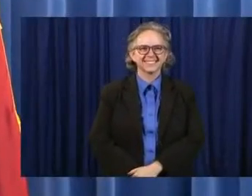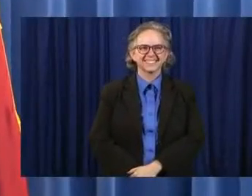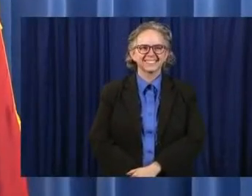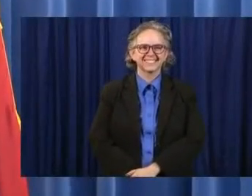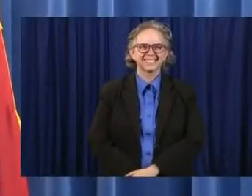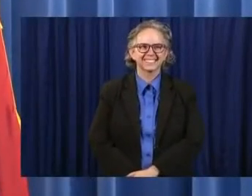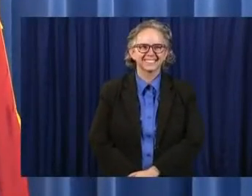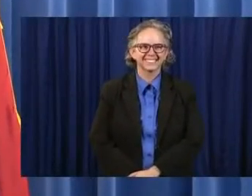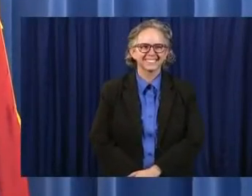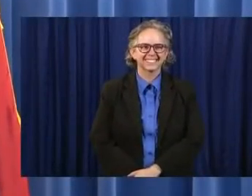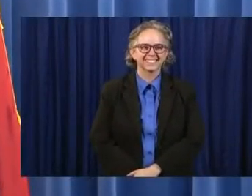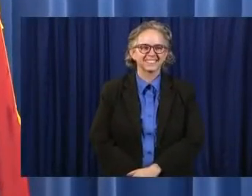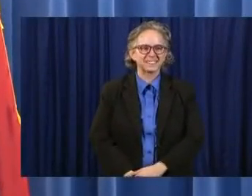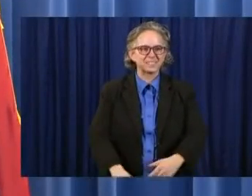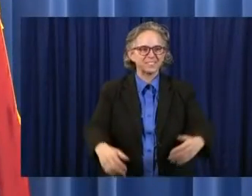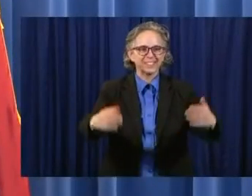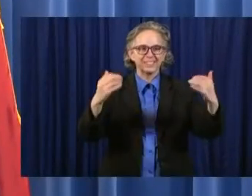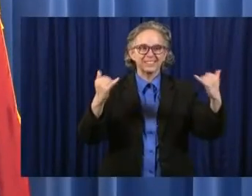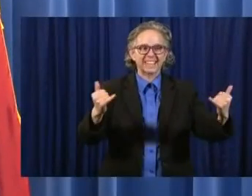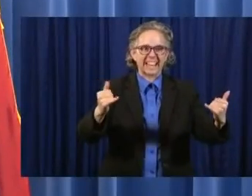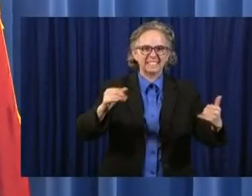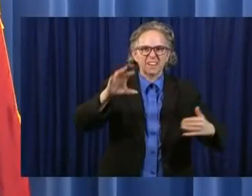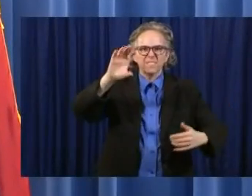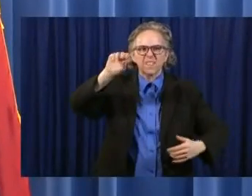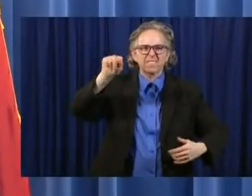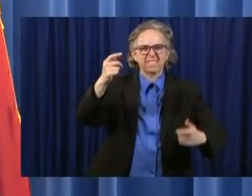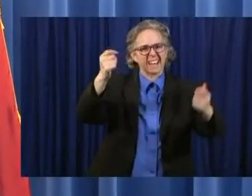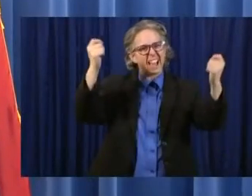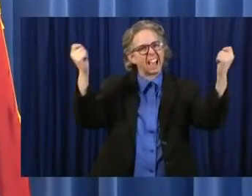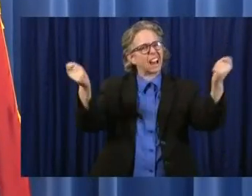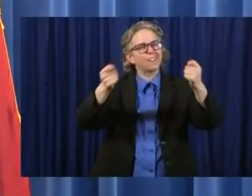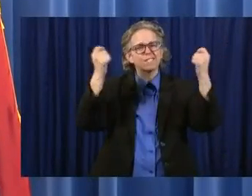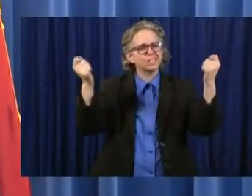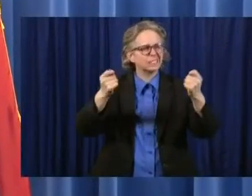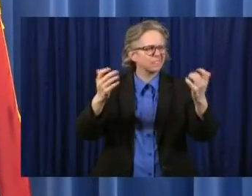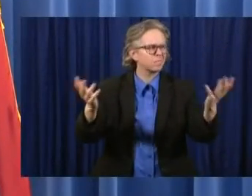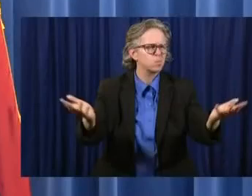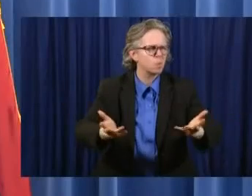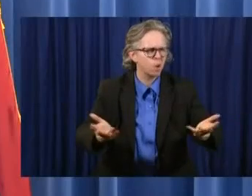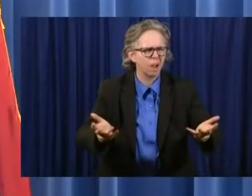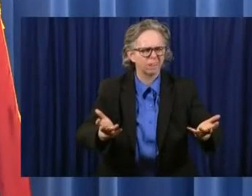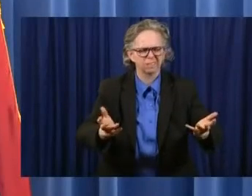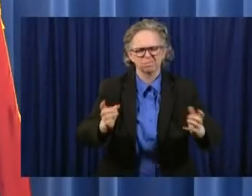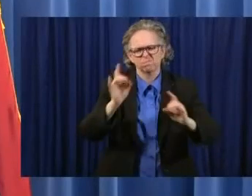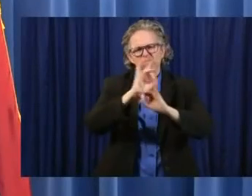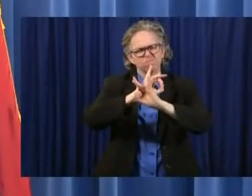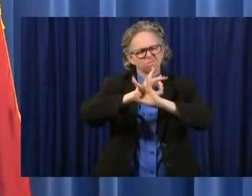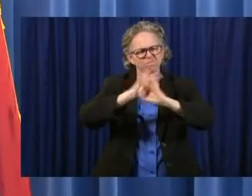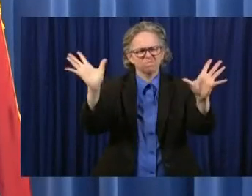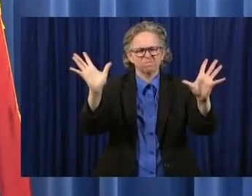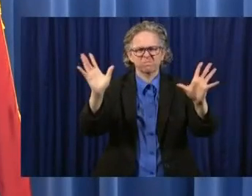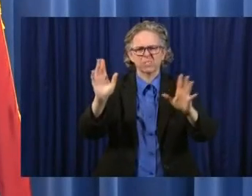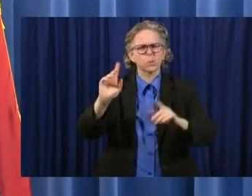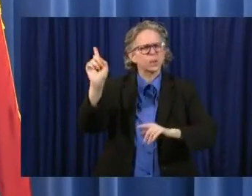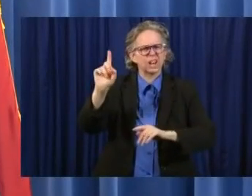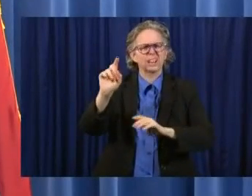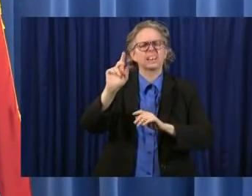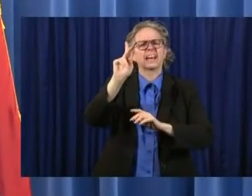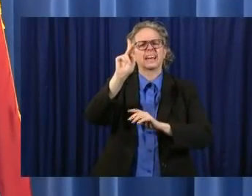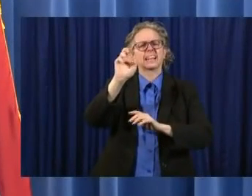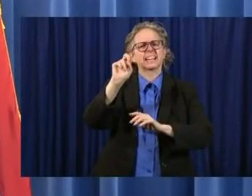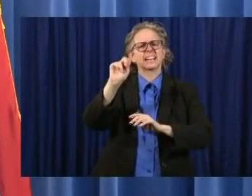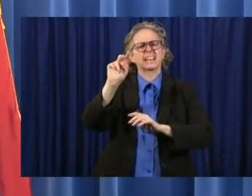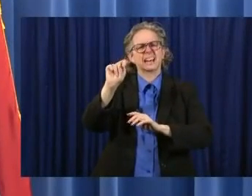Today is the 50th anniversary of the tragedy at Kent State, a